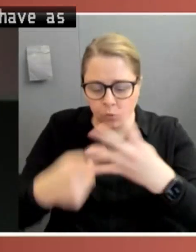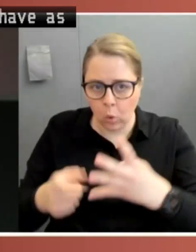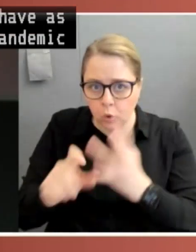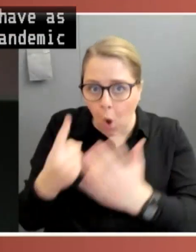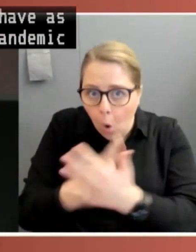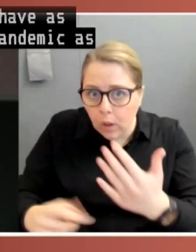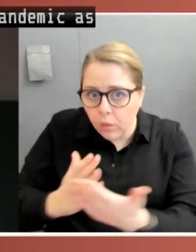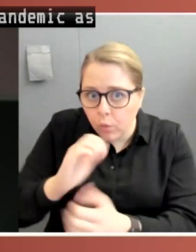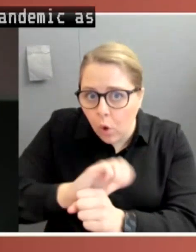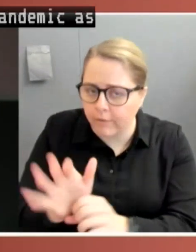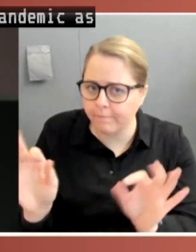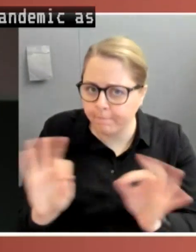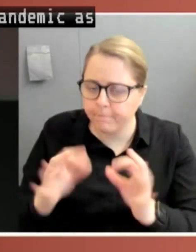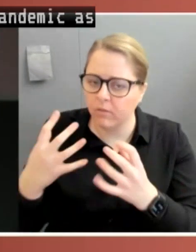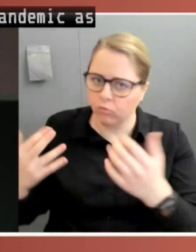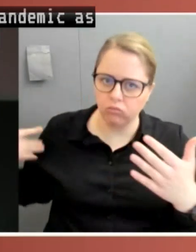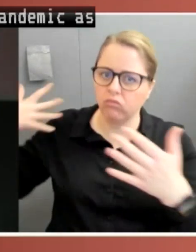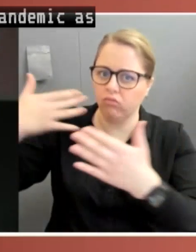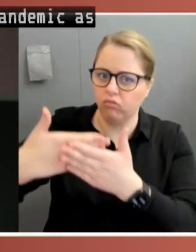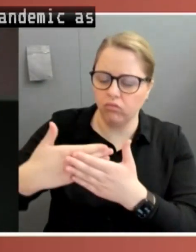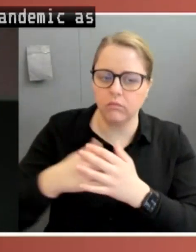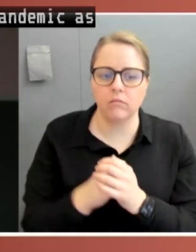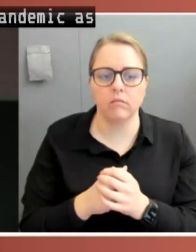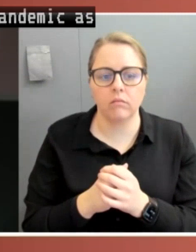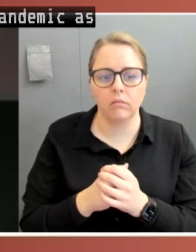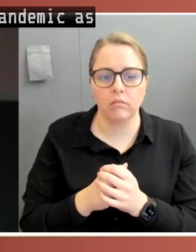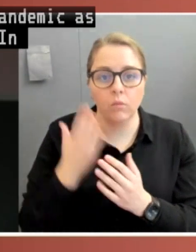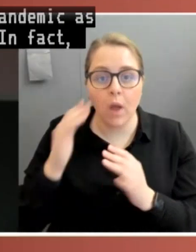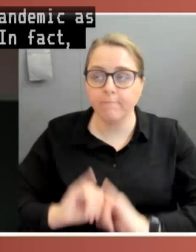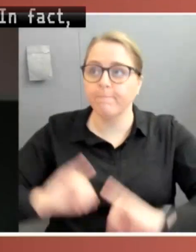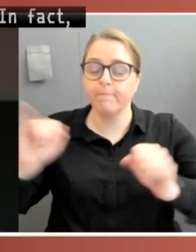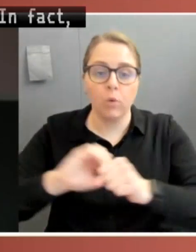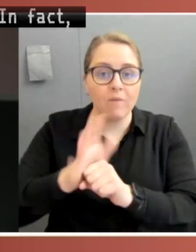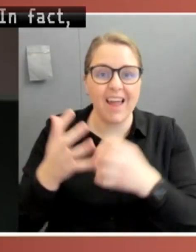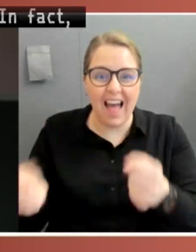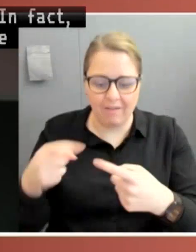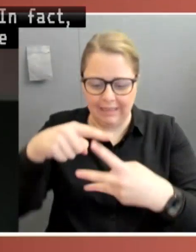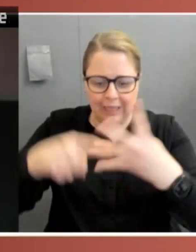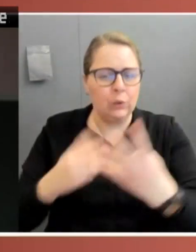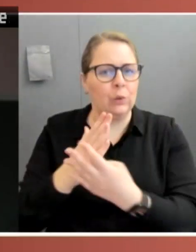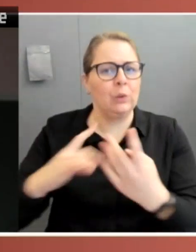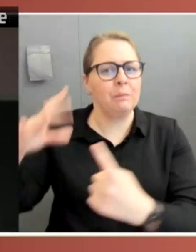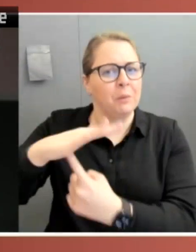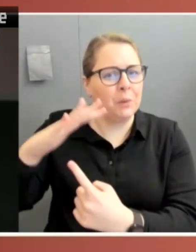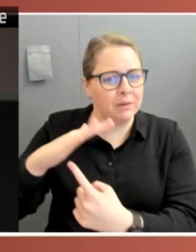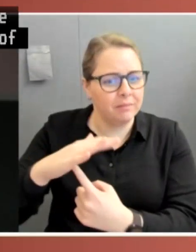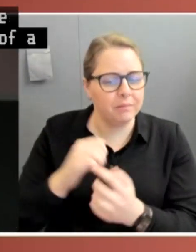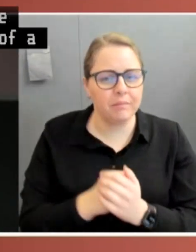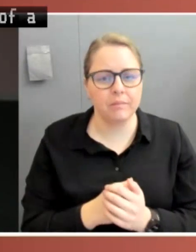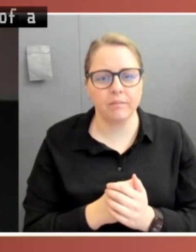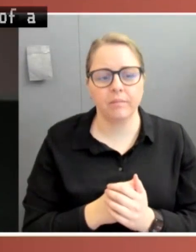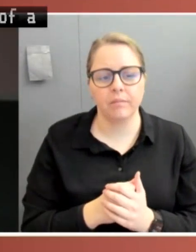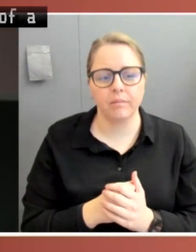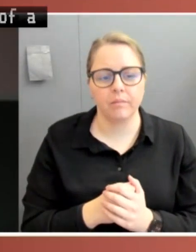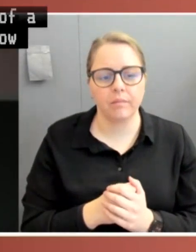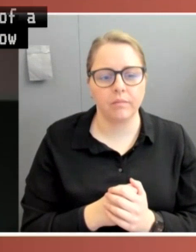In fact, some of these are even more important during a time of a pandemic. And as to just how important they are, it depends very much on the type